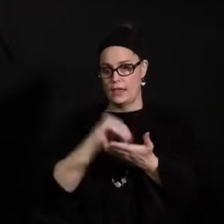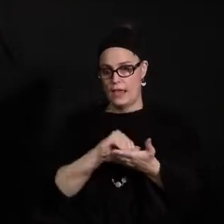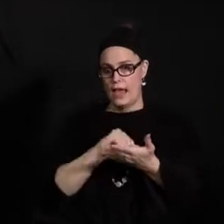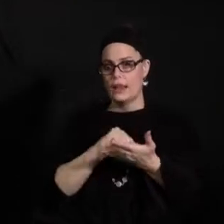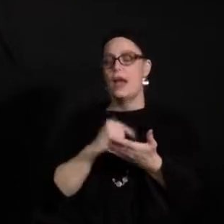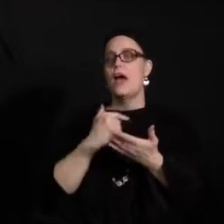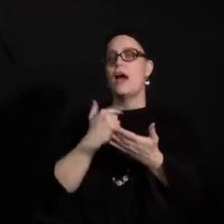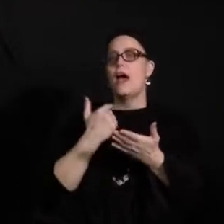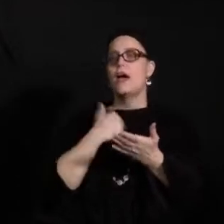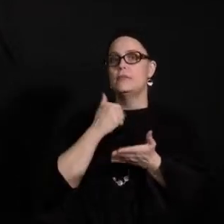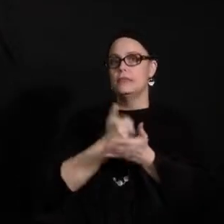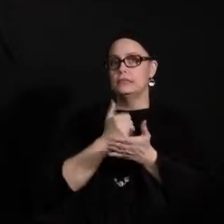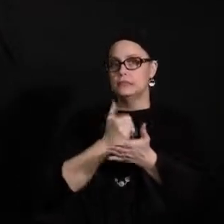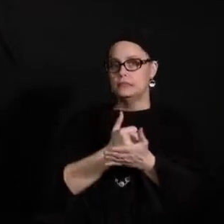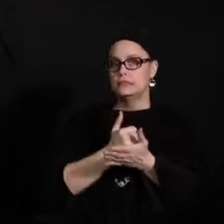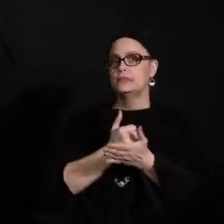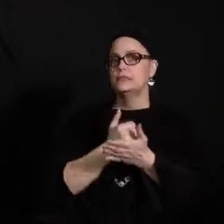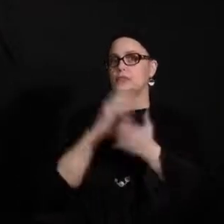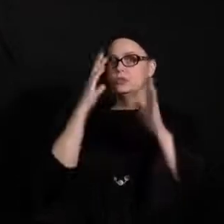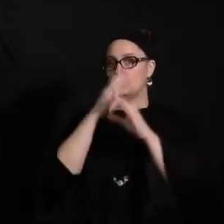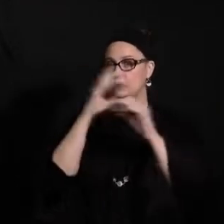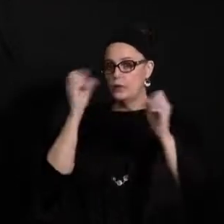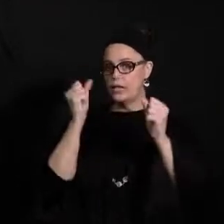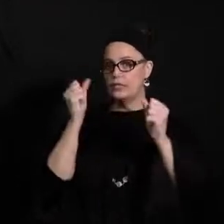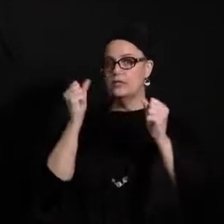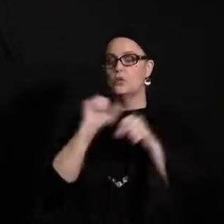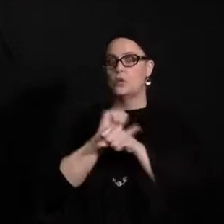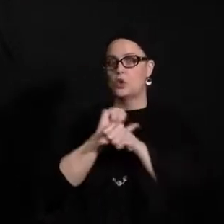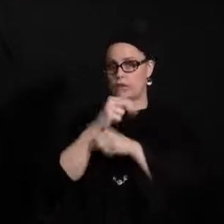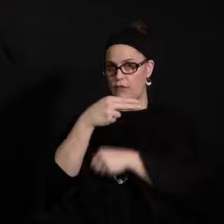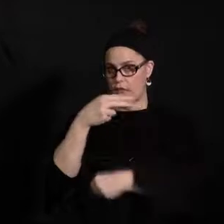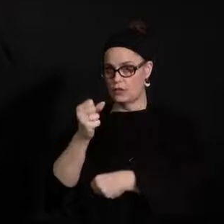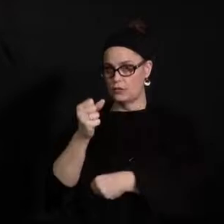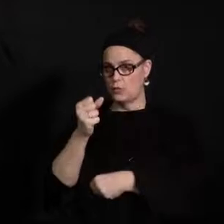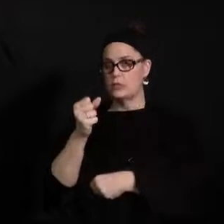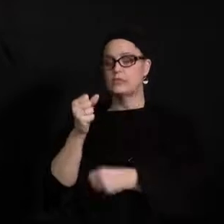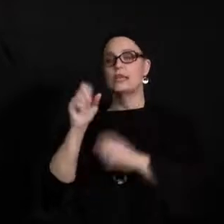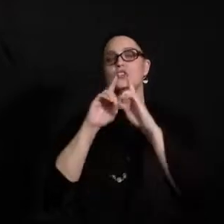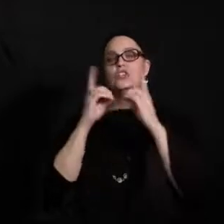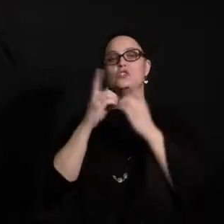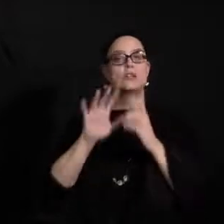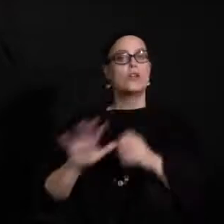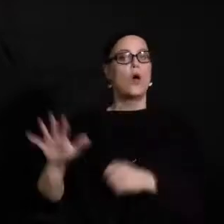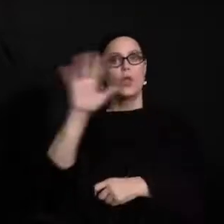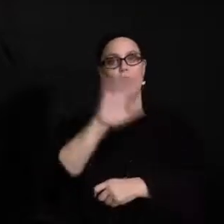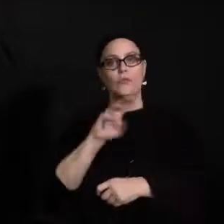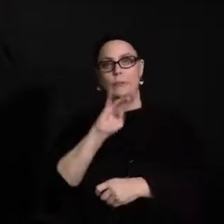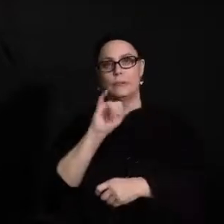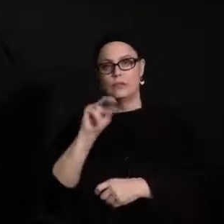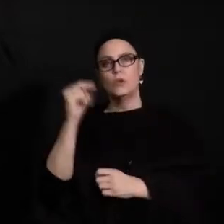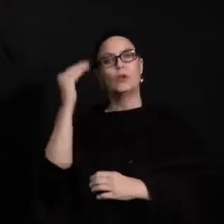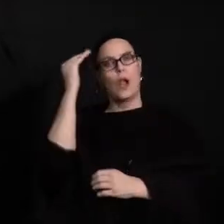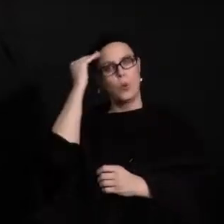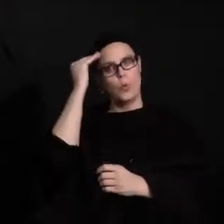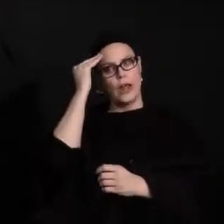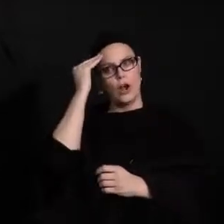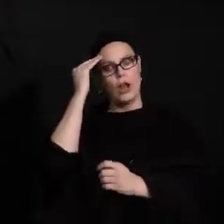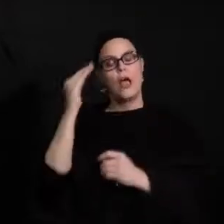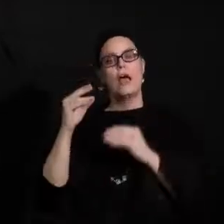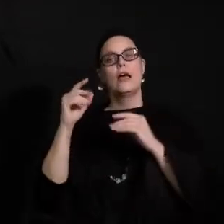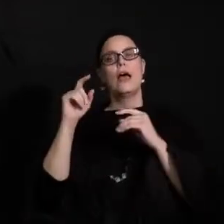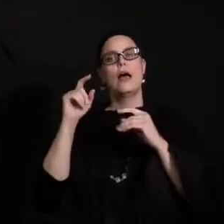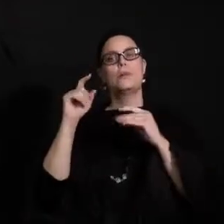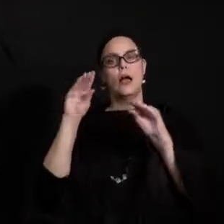one of the assistant superintendents in the work of secondary. Districts throughout Minnesota, as many of you are aware, were charged with